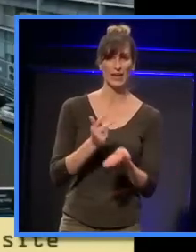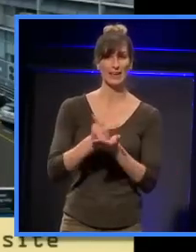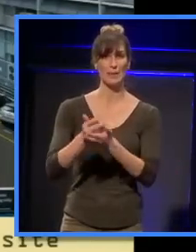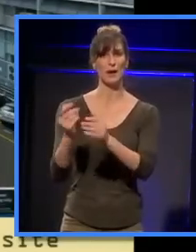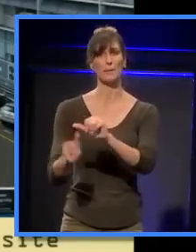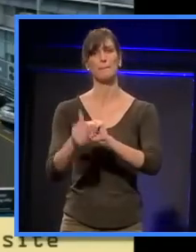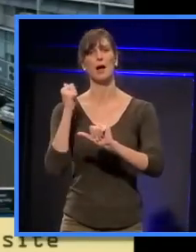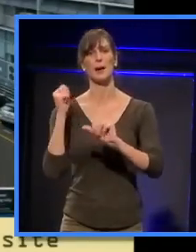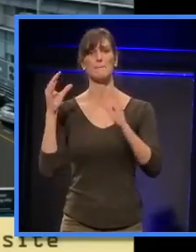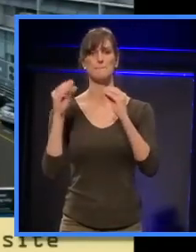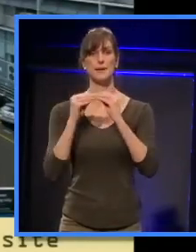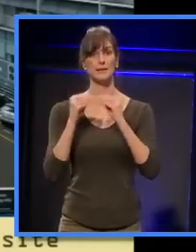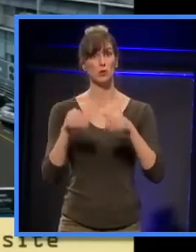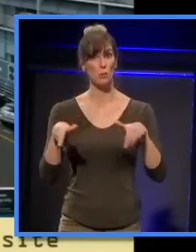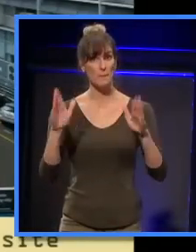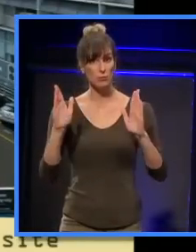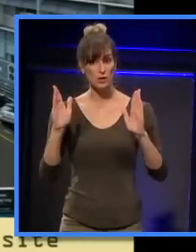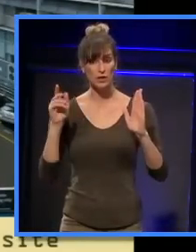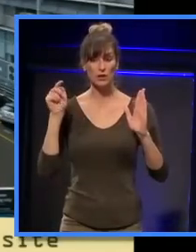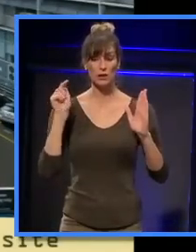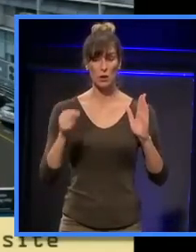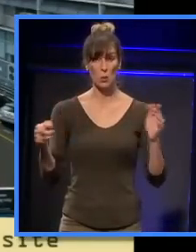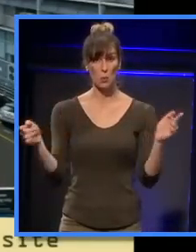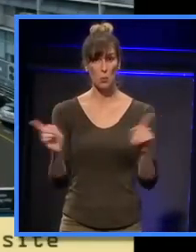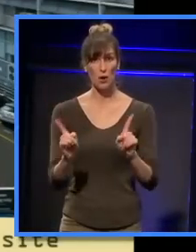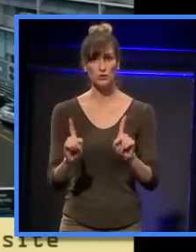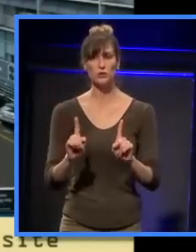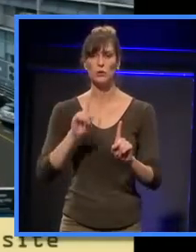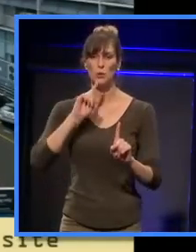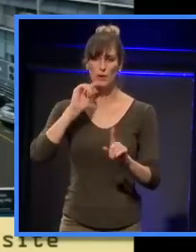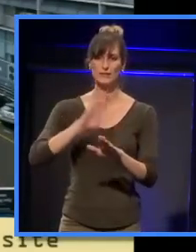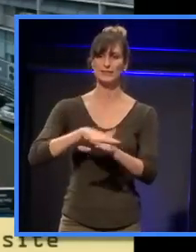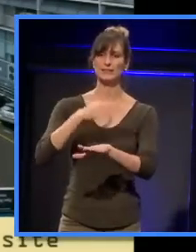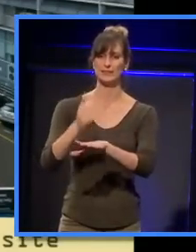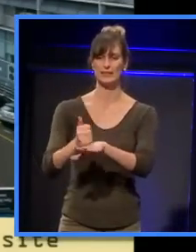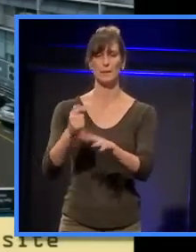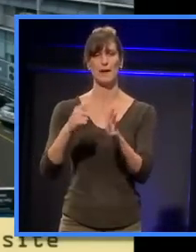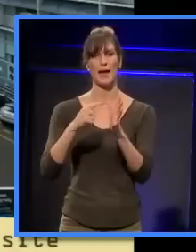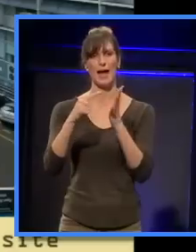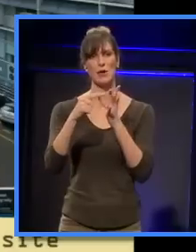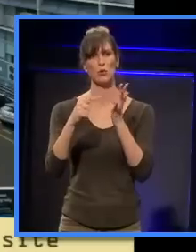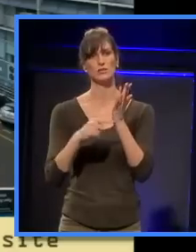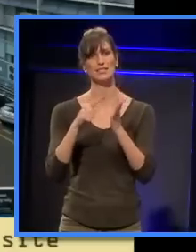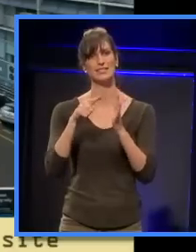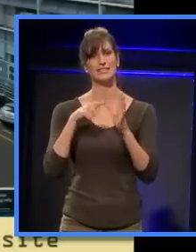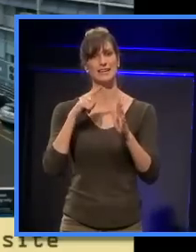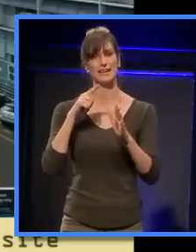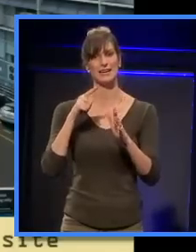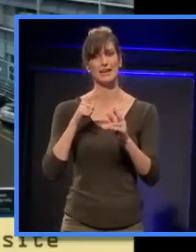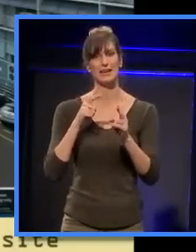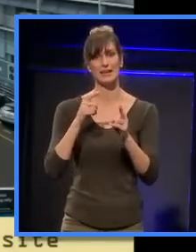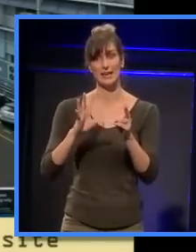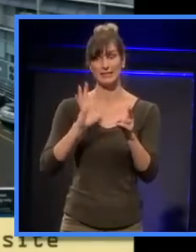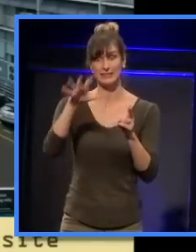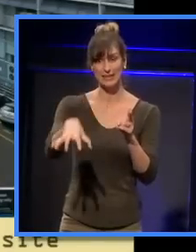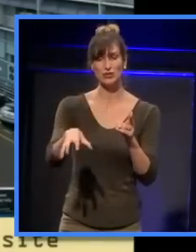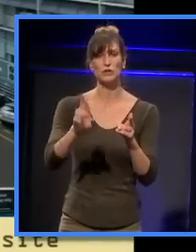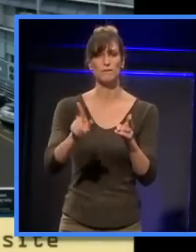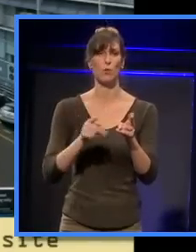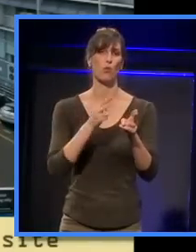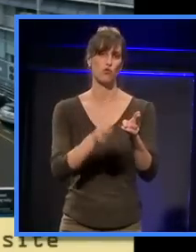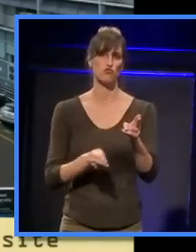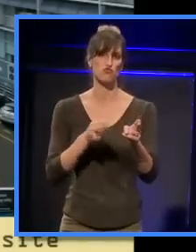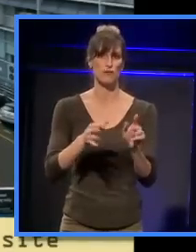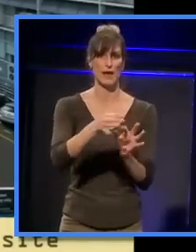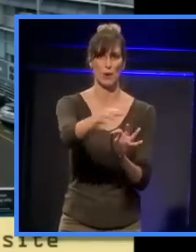the Bledisloe building, is going to be the site of the Aotea station on the city rail link. And the day it opens, it is going to